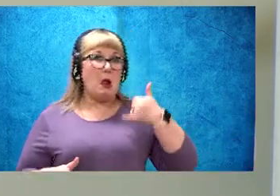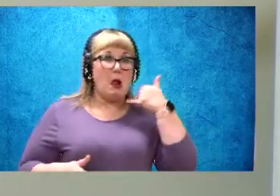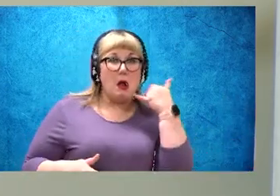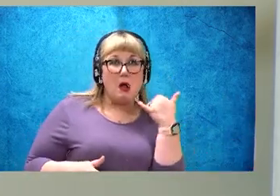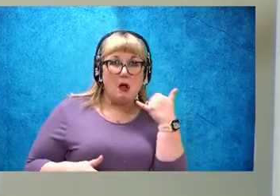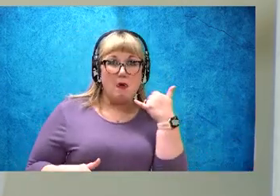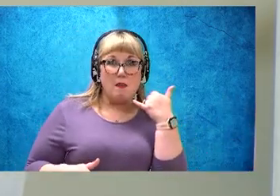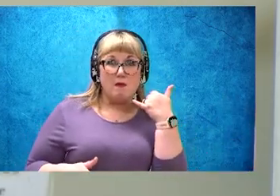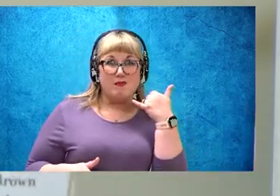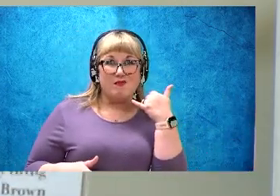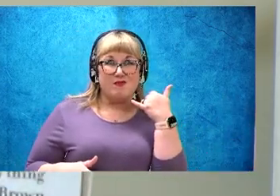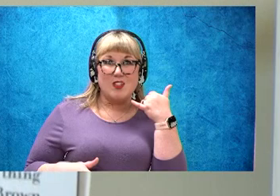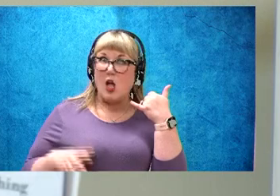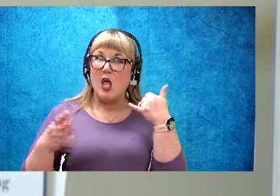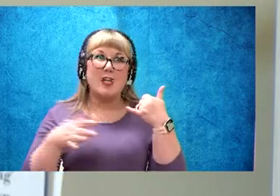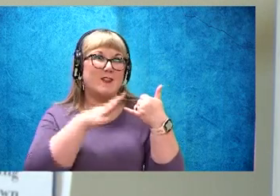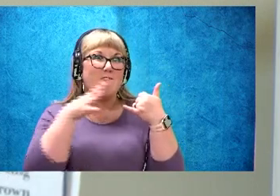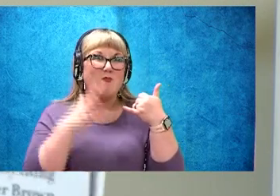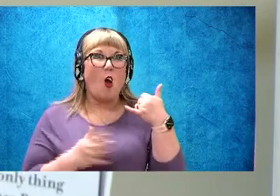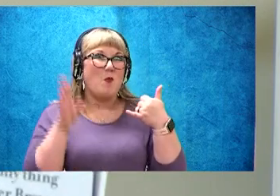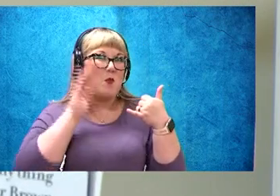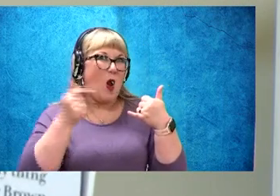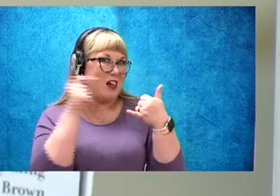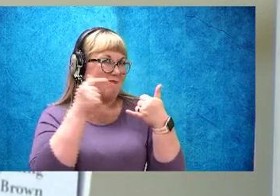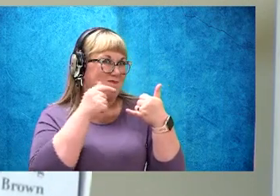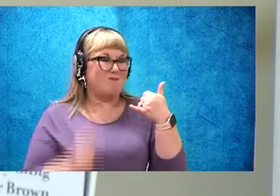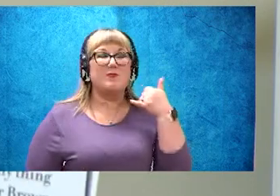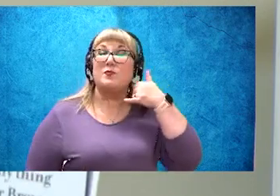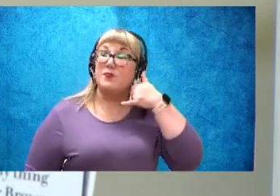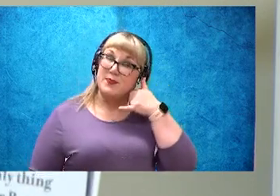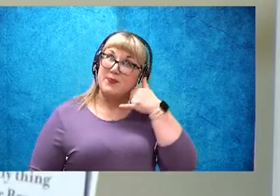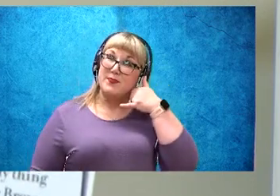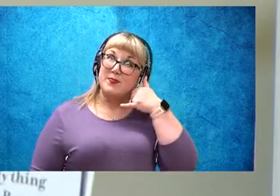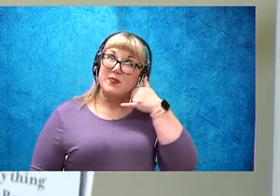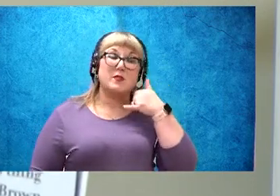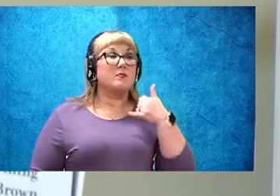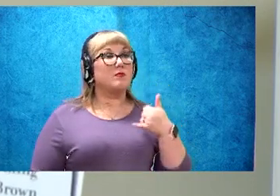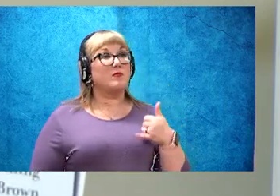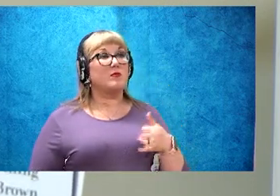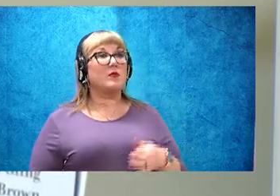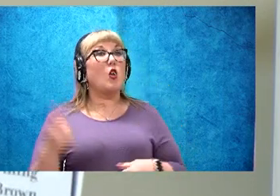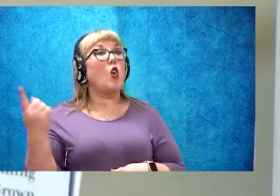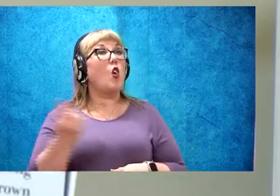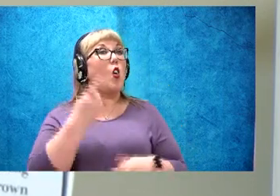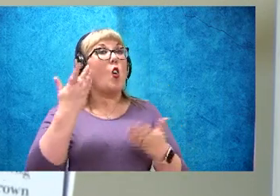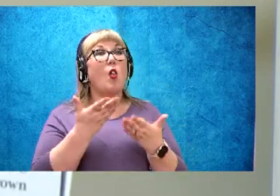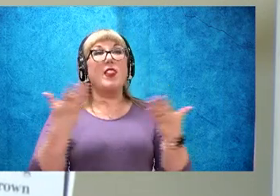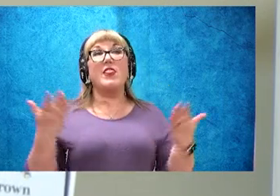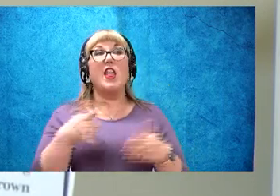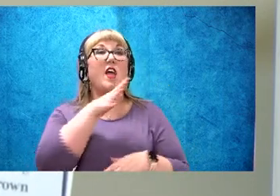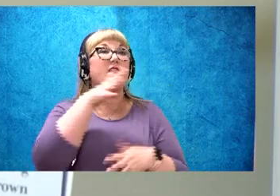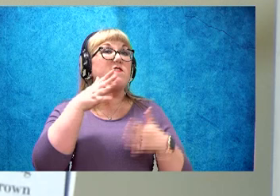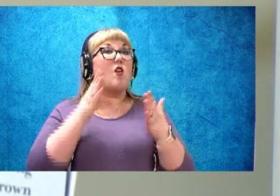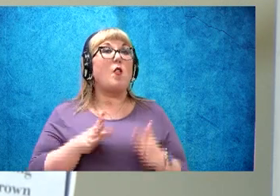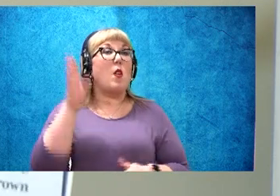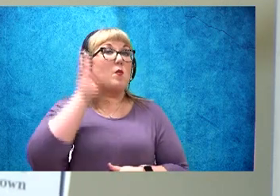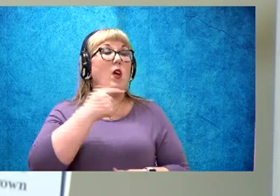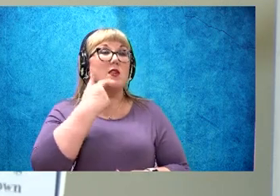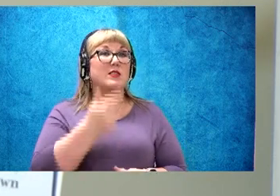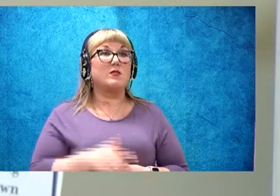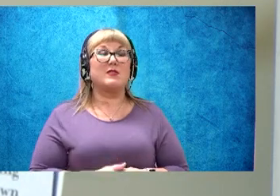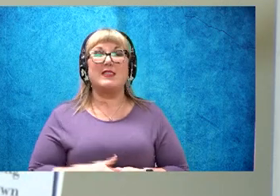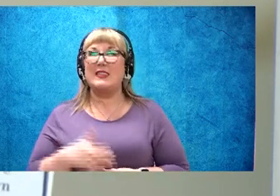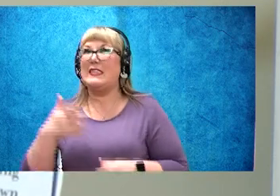Did you guess Farmer Brown? I did too. The only thing Farmer Brown heard on the phone on the other end was